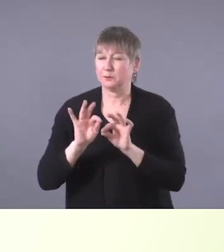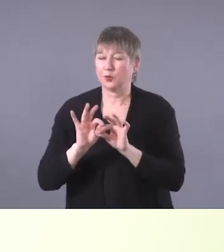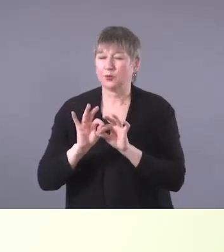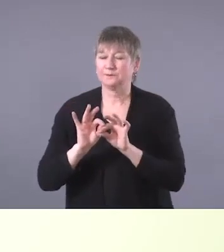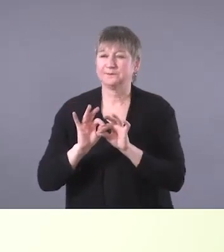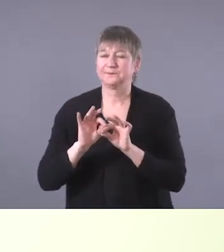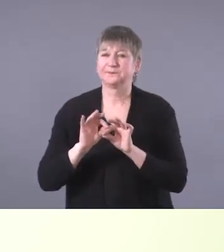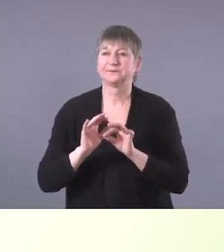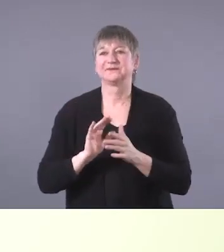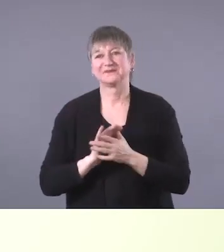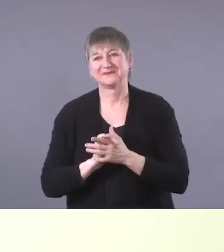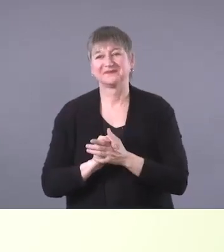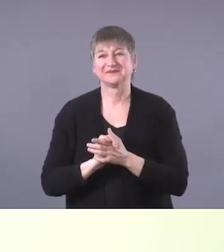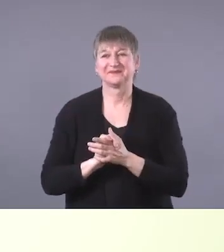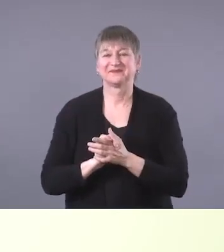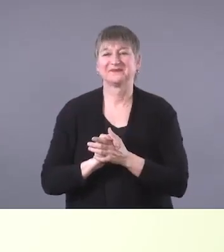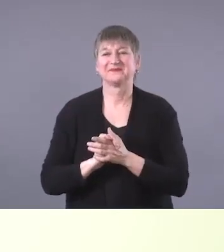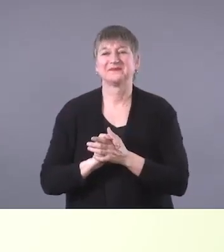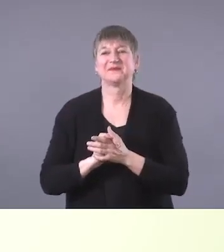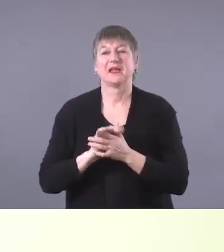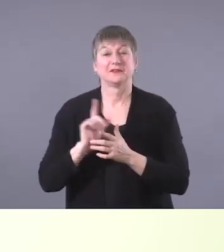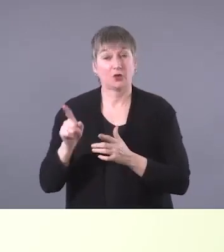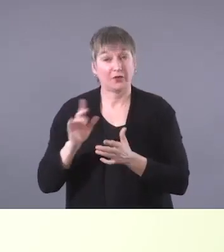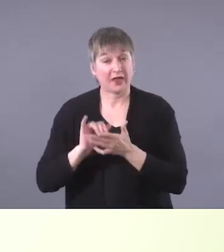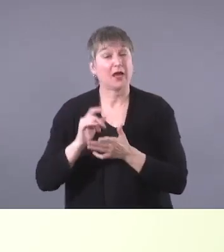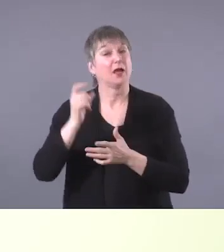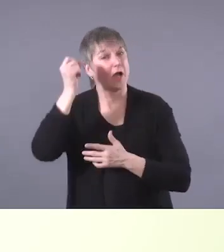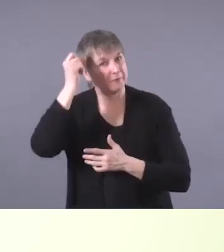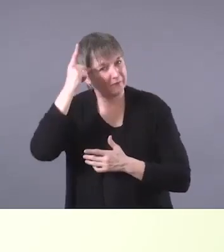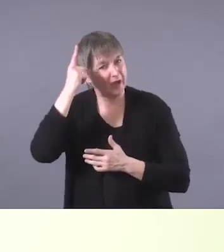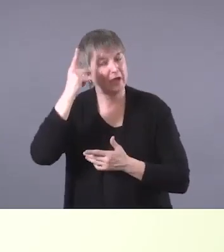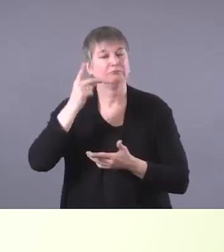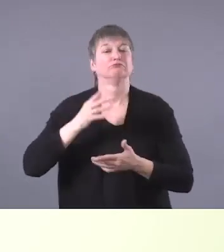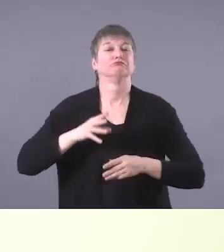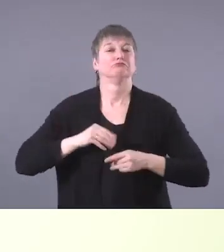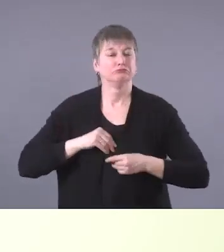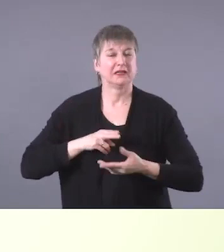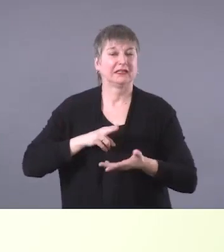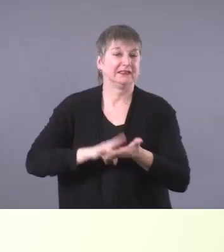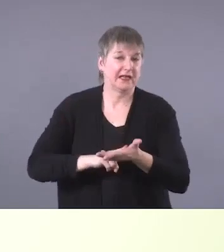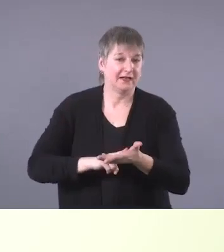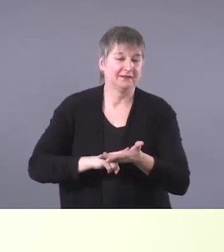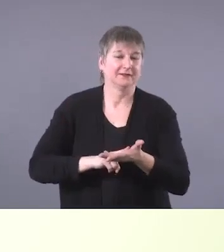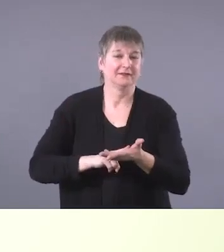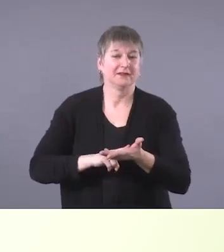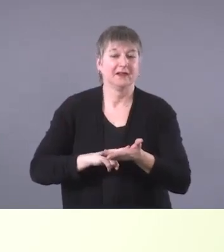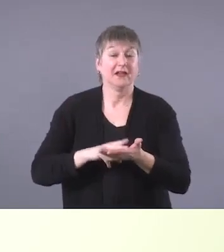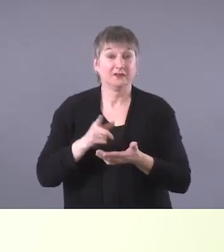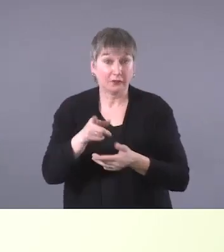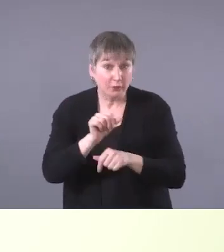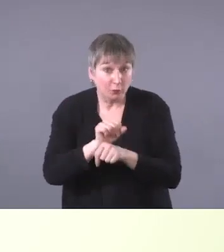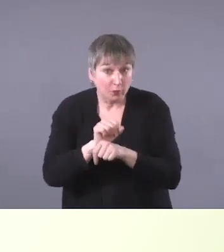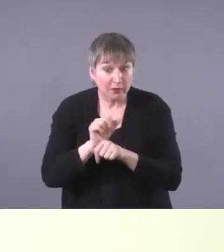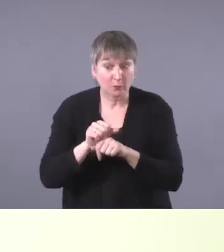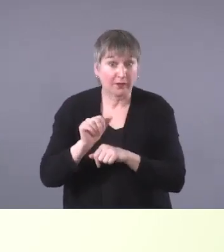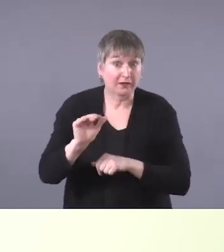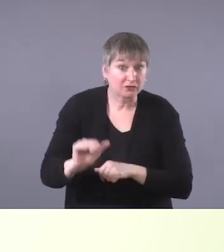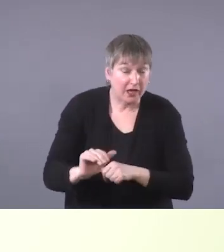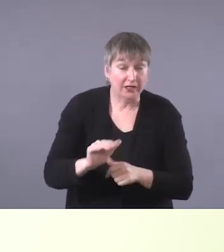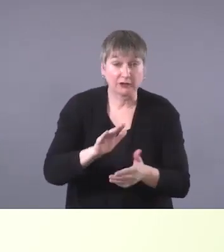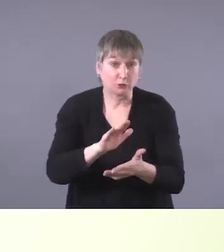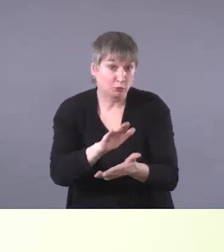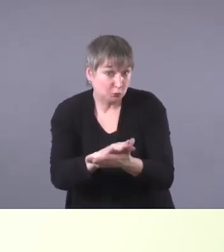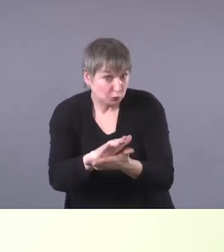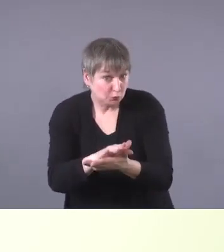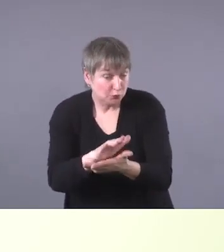there can be challenges in getting informed consent, especially if you're working with a child in a program or a school setting. In my experience, often,